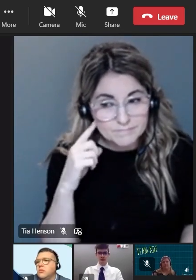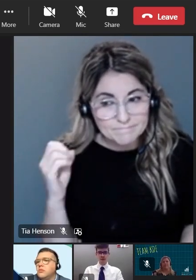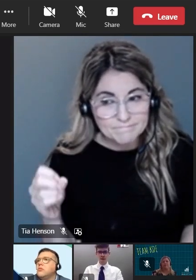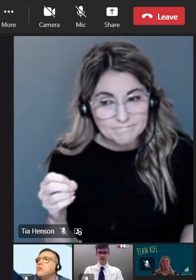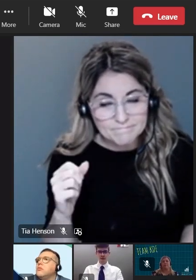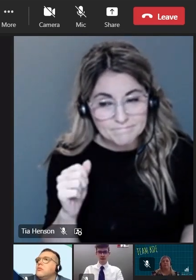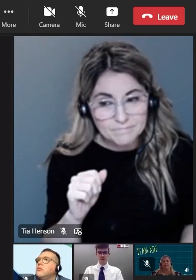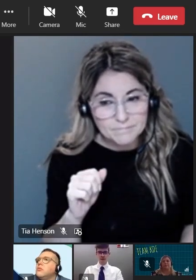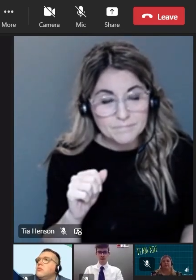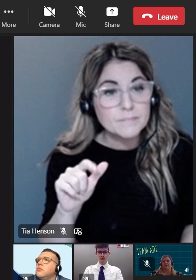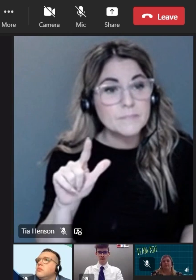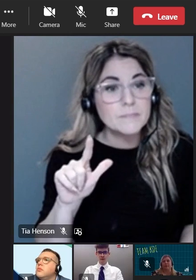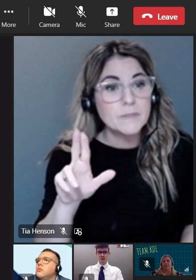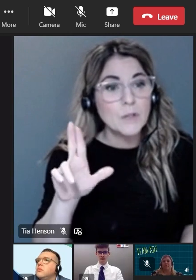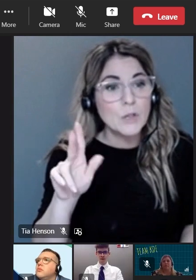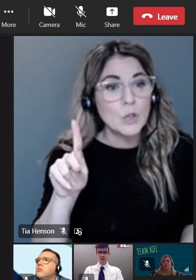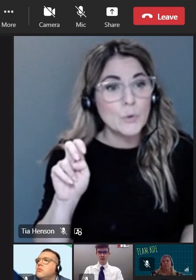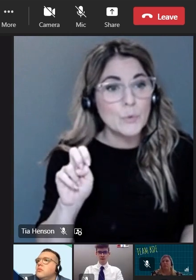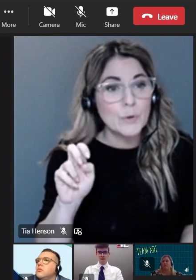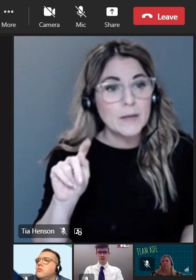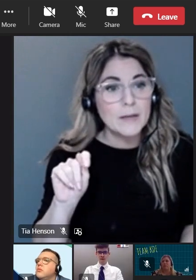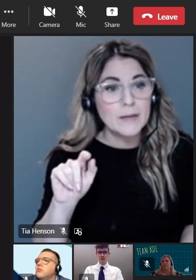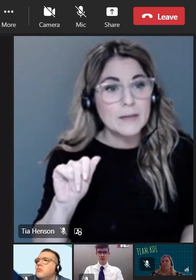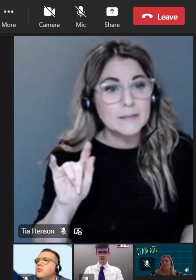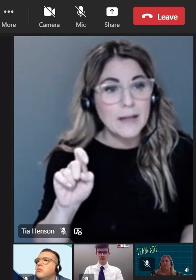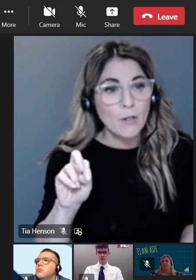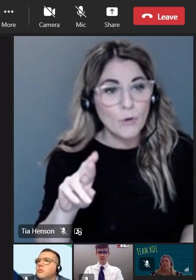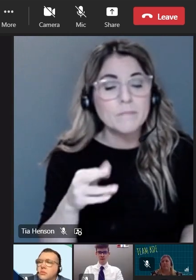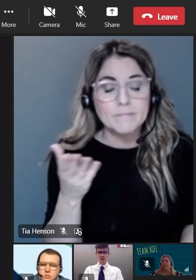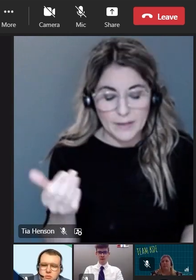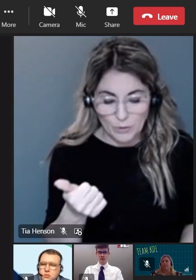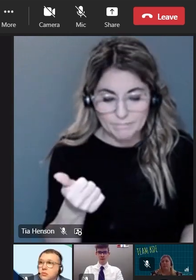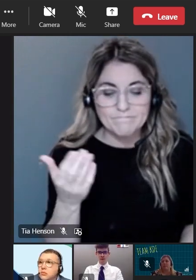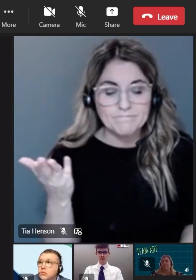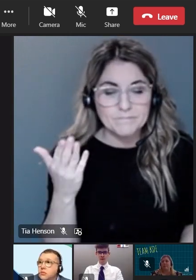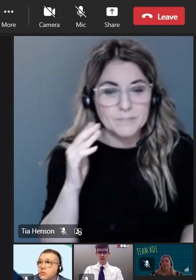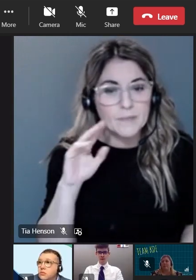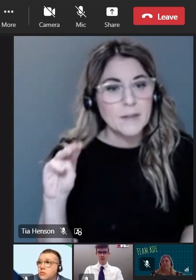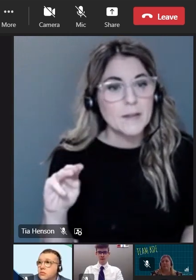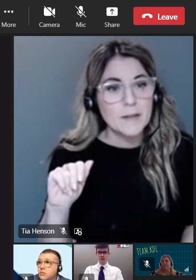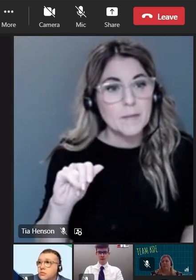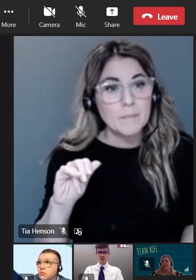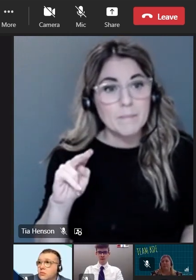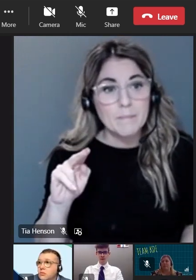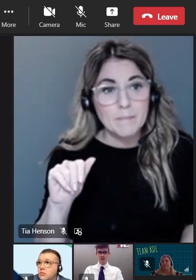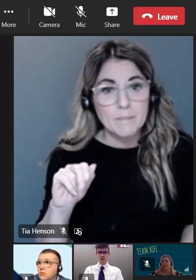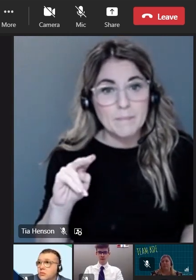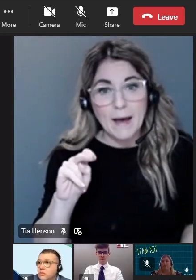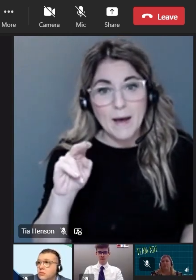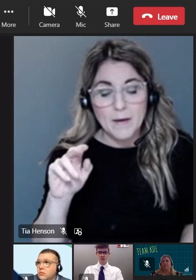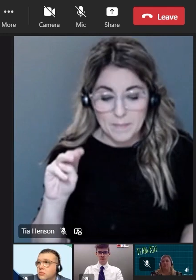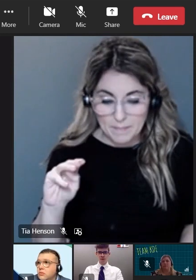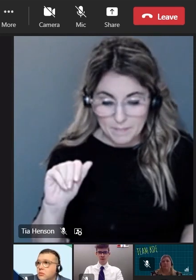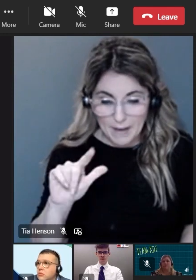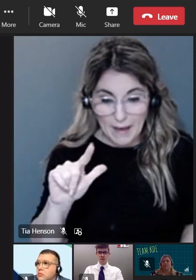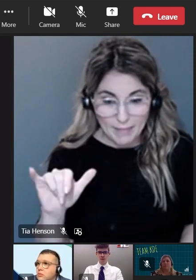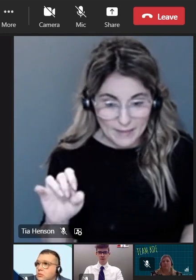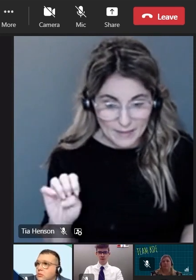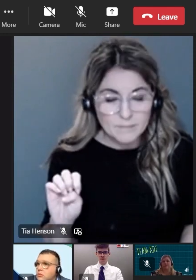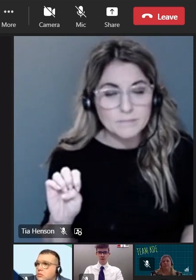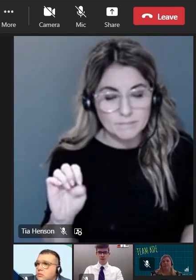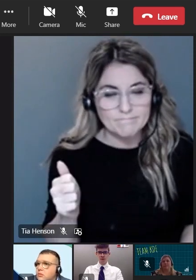Luke Taylor. Here. Mally Taylor. Here.